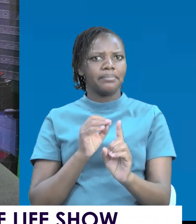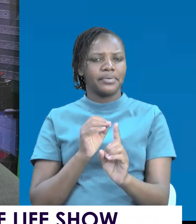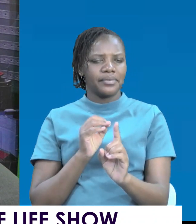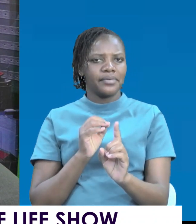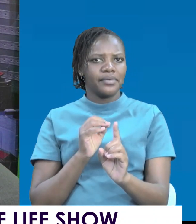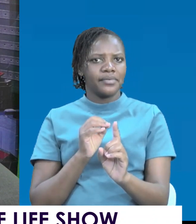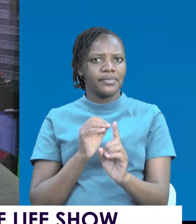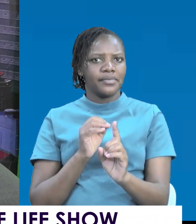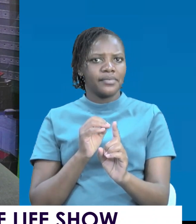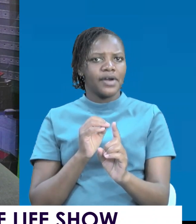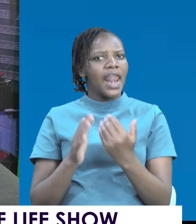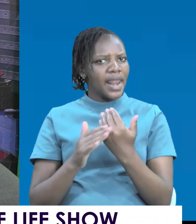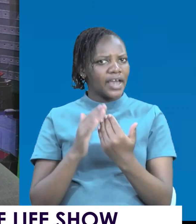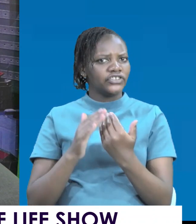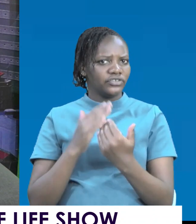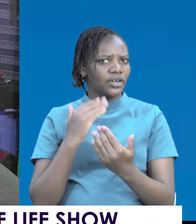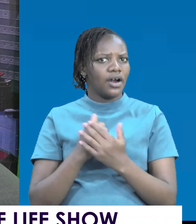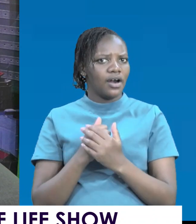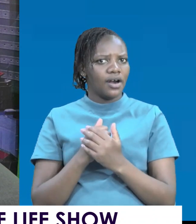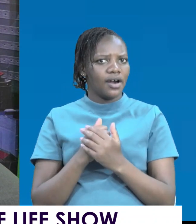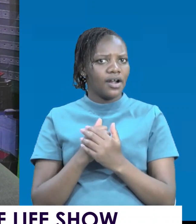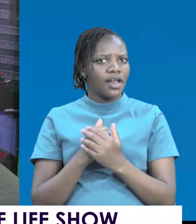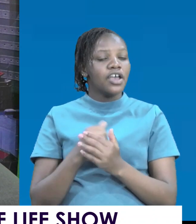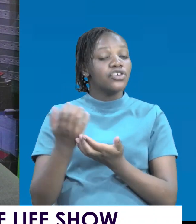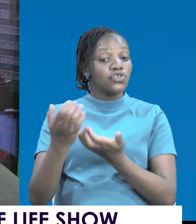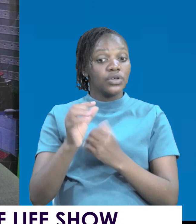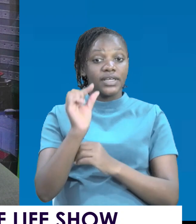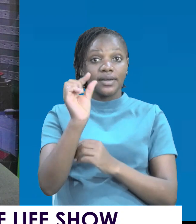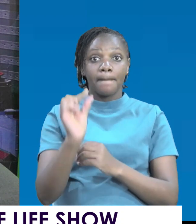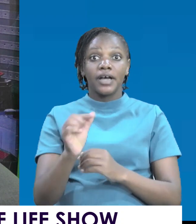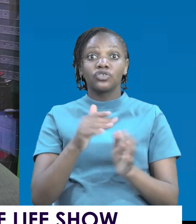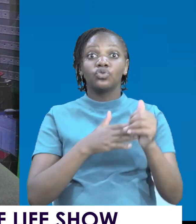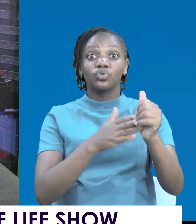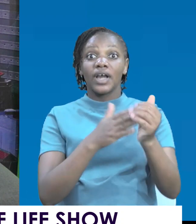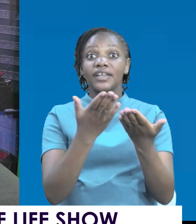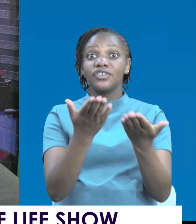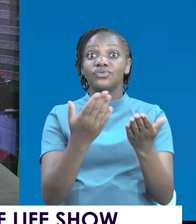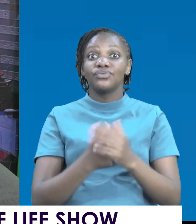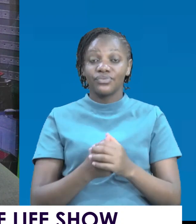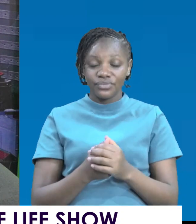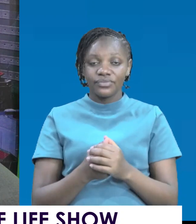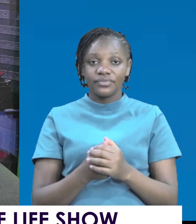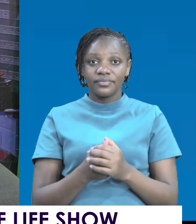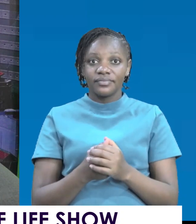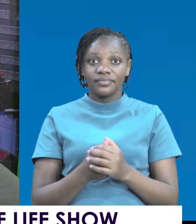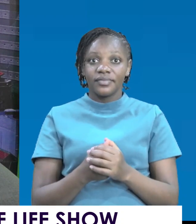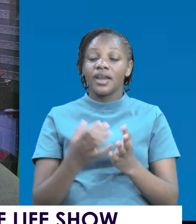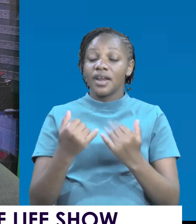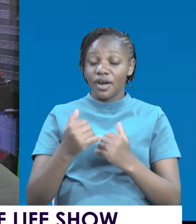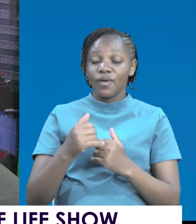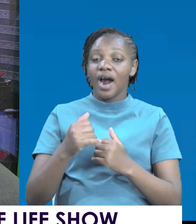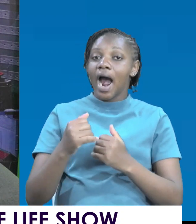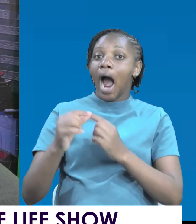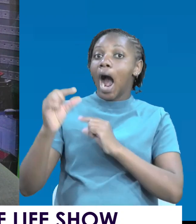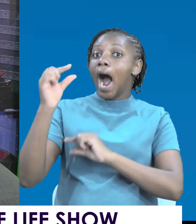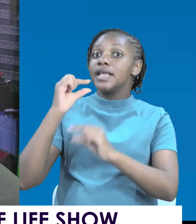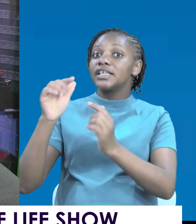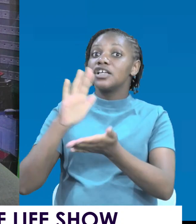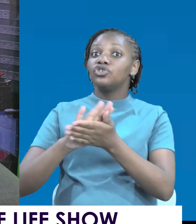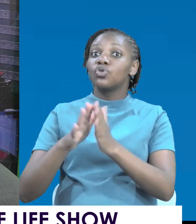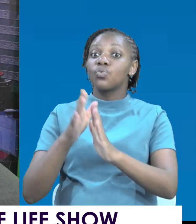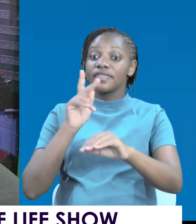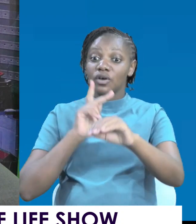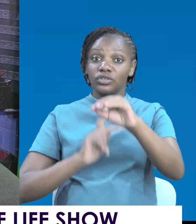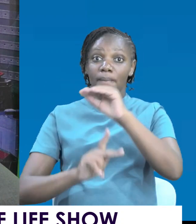You need somebody to tame you. To tell you this is what you need to do. A generation without a prophet is a lost